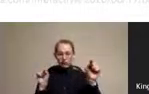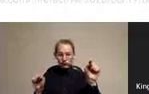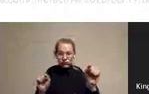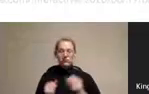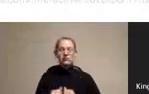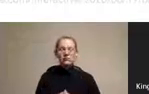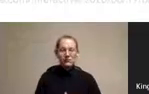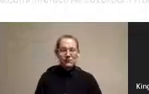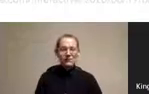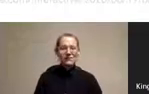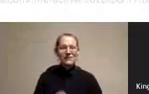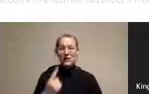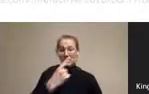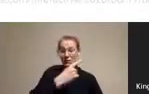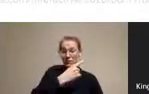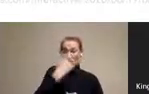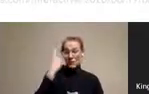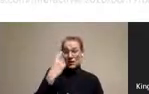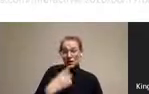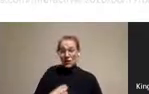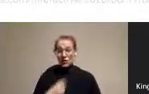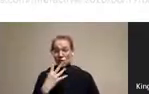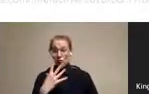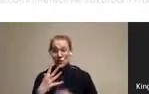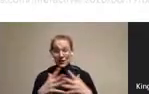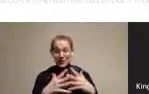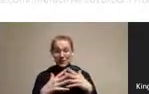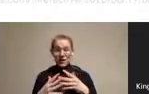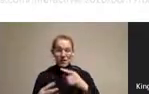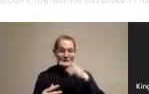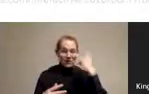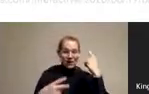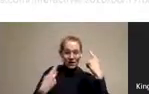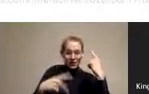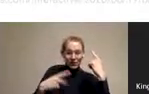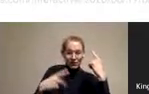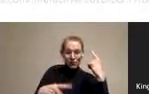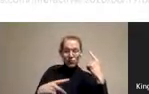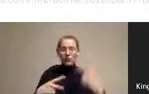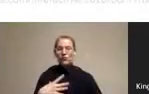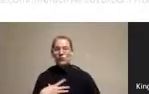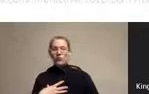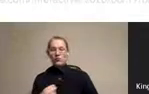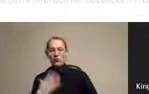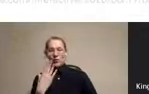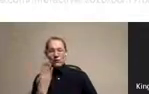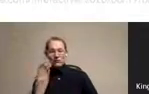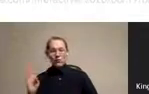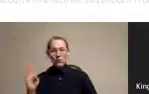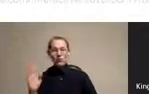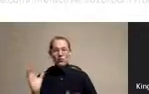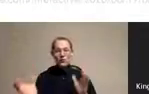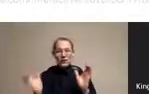this looks at black Americans versus white Americans, black being the purple and white being the blue. And what you see is, this is over time, higher unemployment rate,